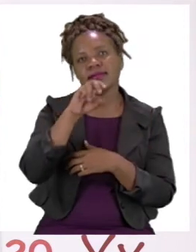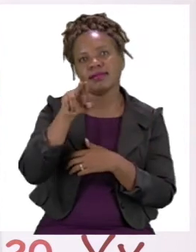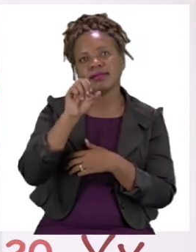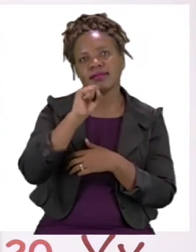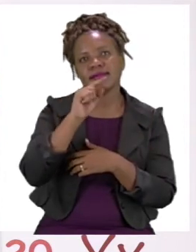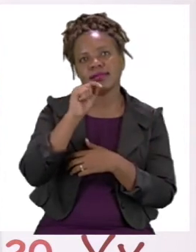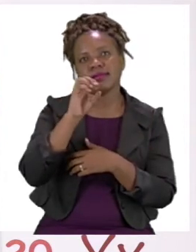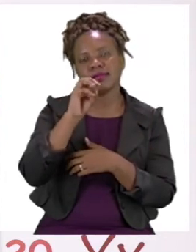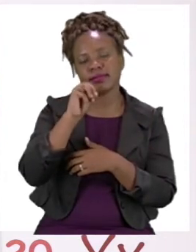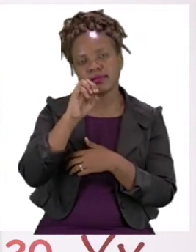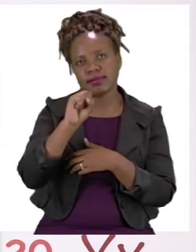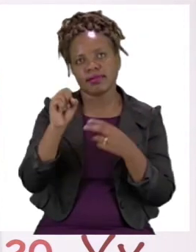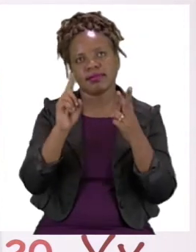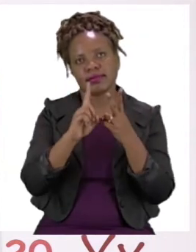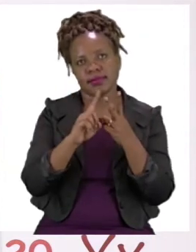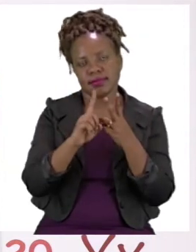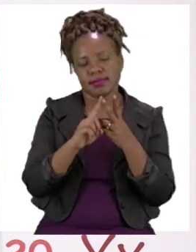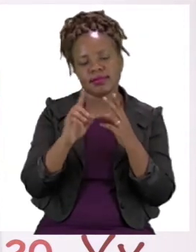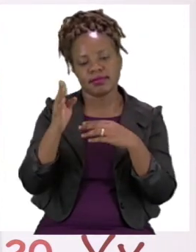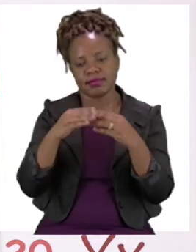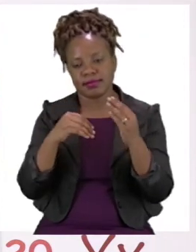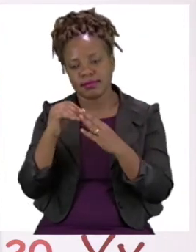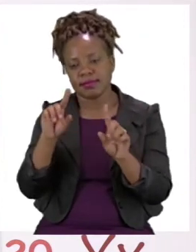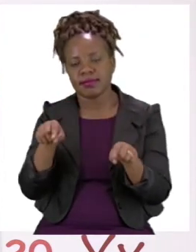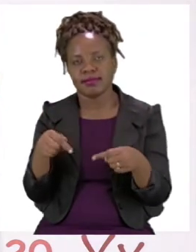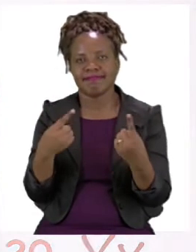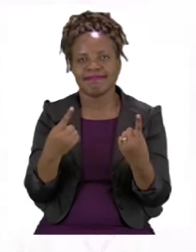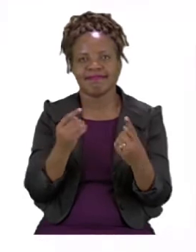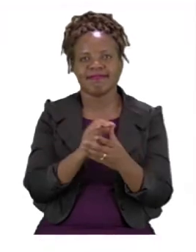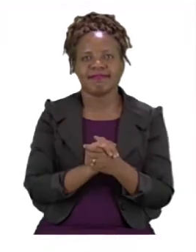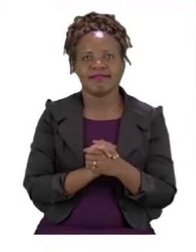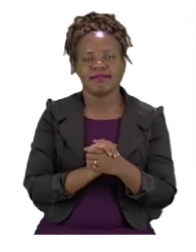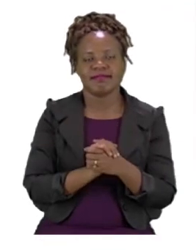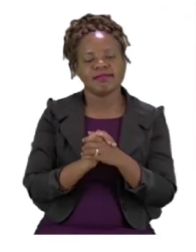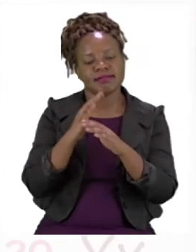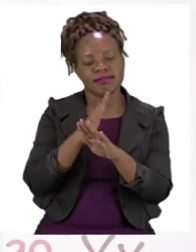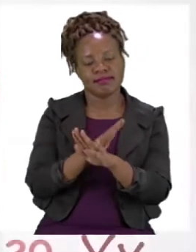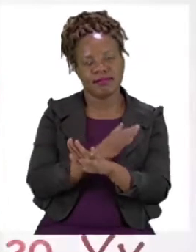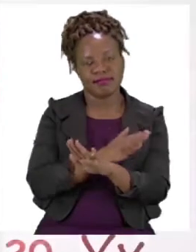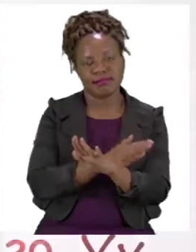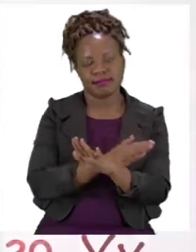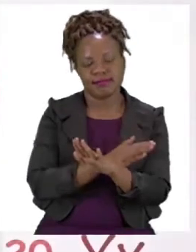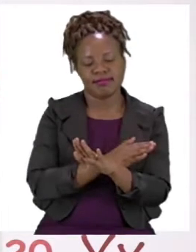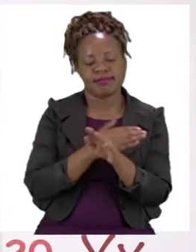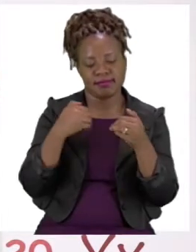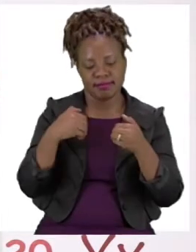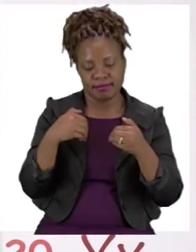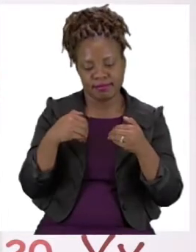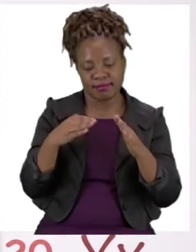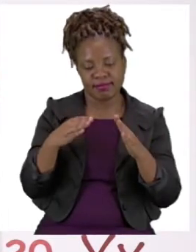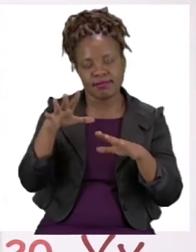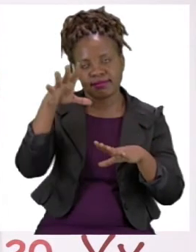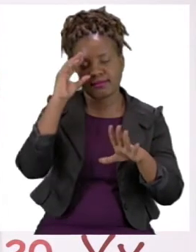customs and building materials. And before we get into any lessons boys and girls,